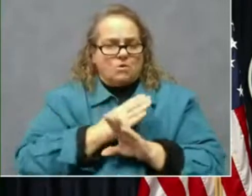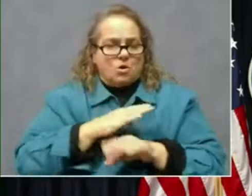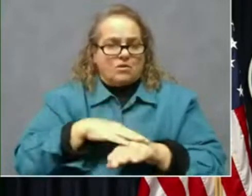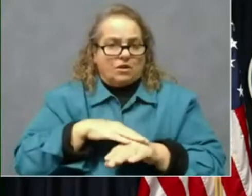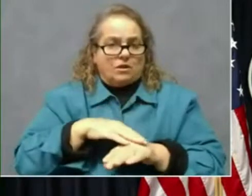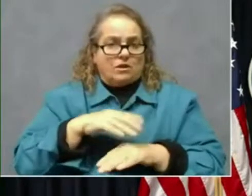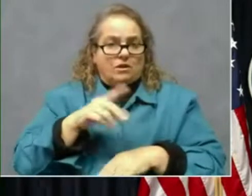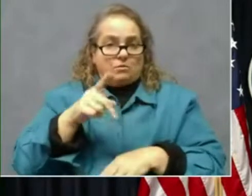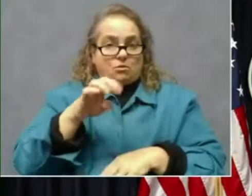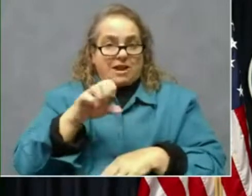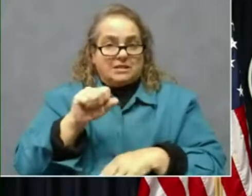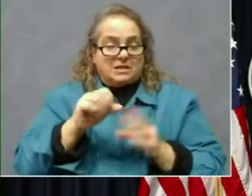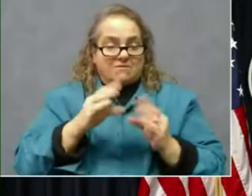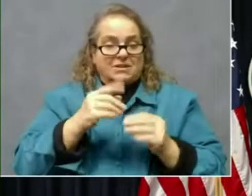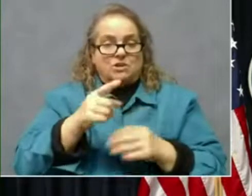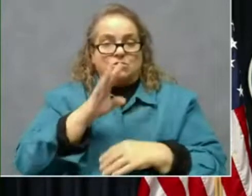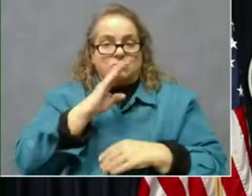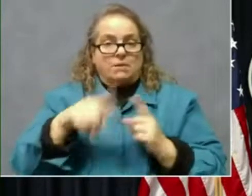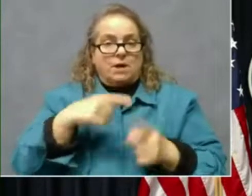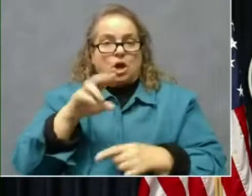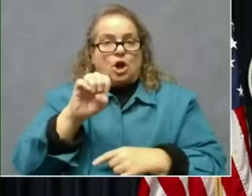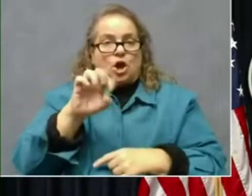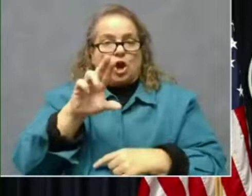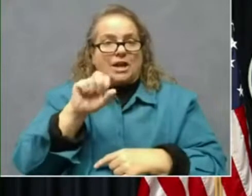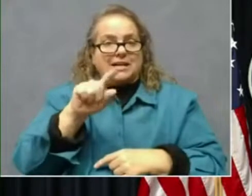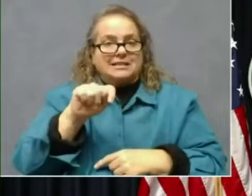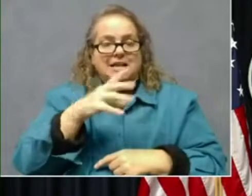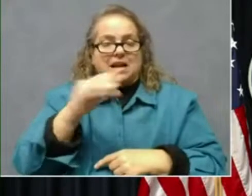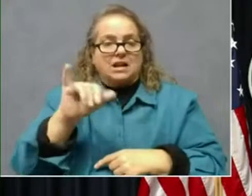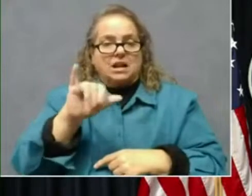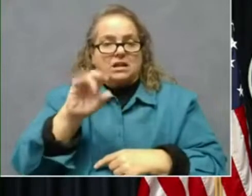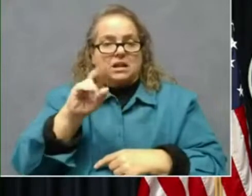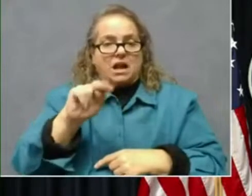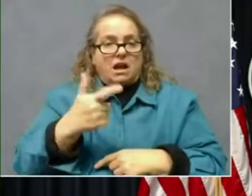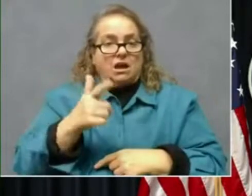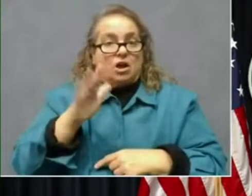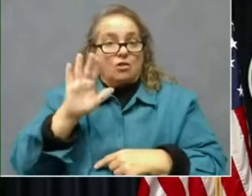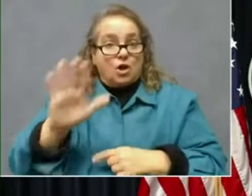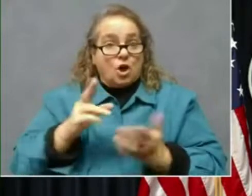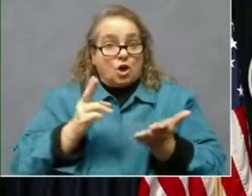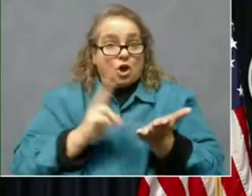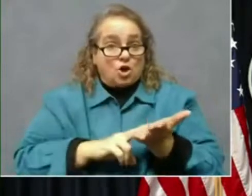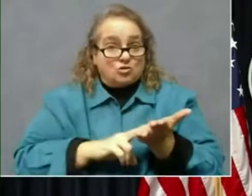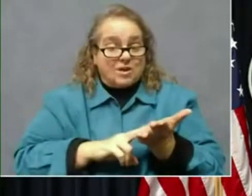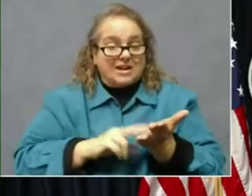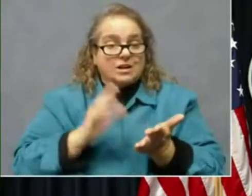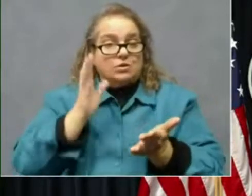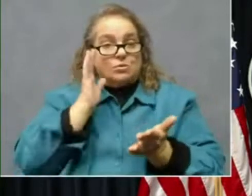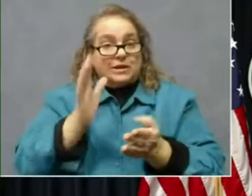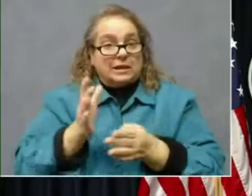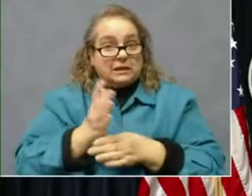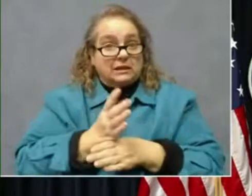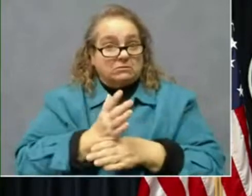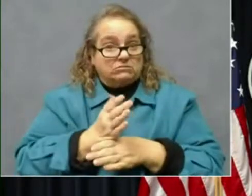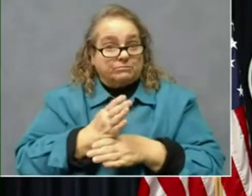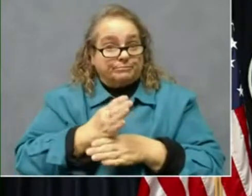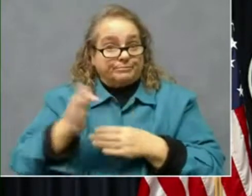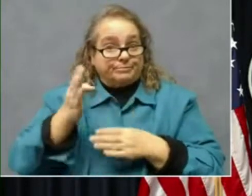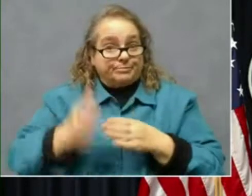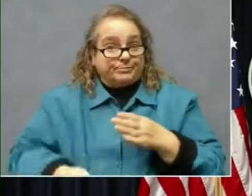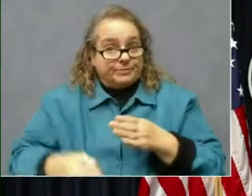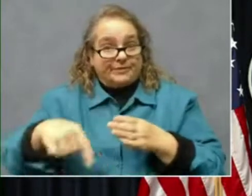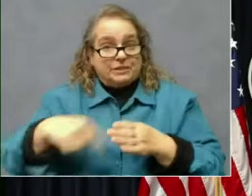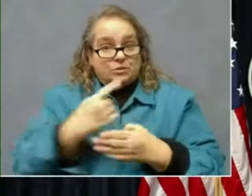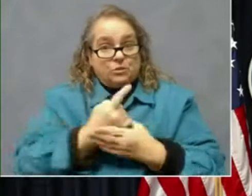also talked about Ernst & Young. I believe their contract is expiring this week. Correct me if I'm